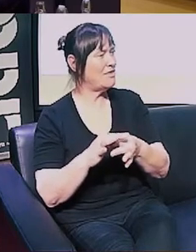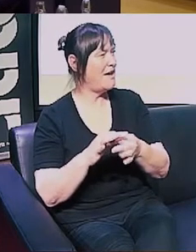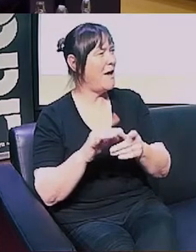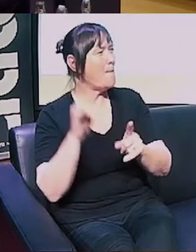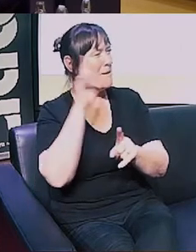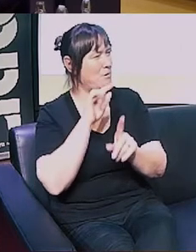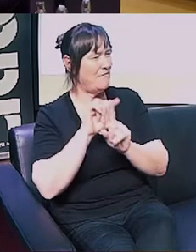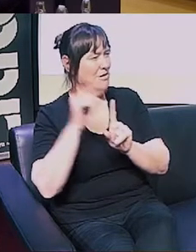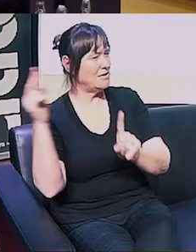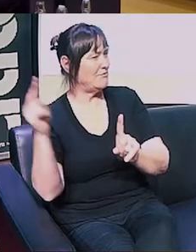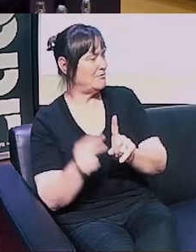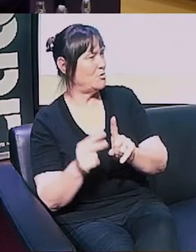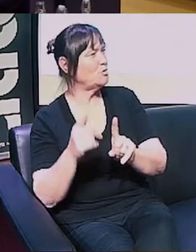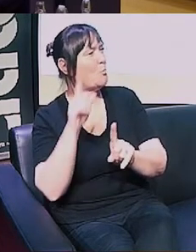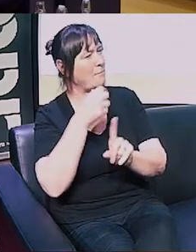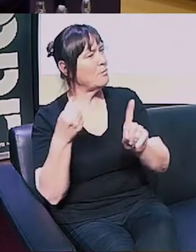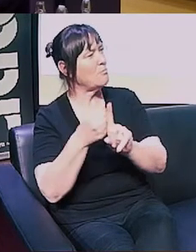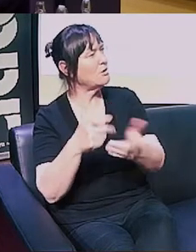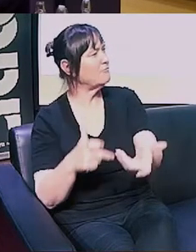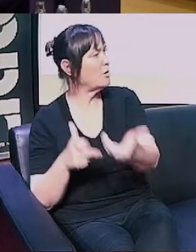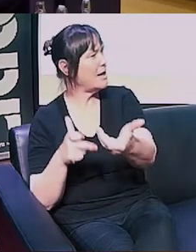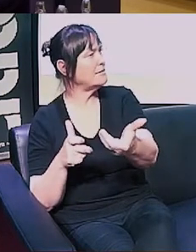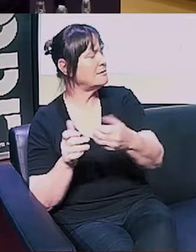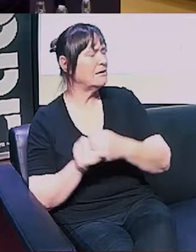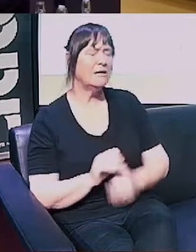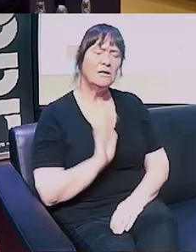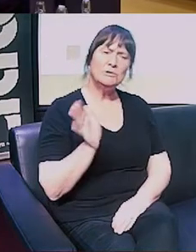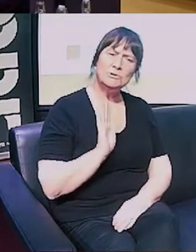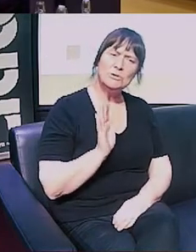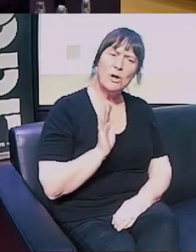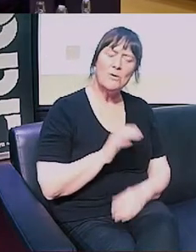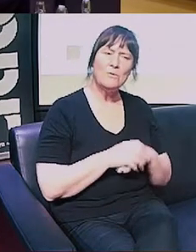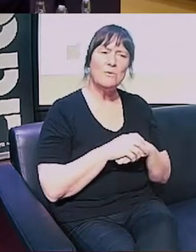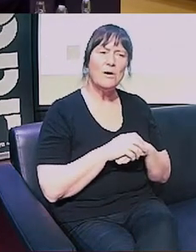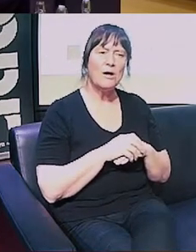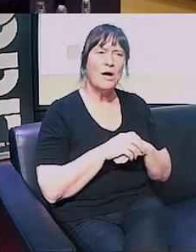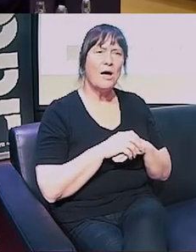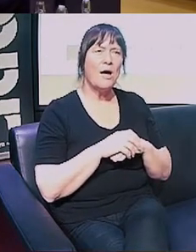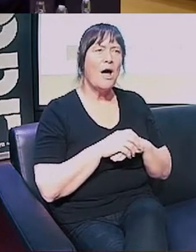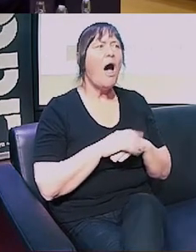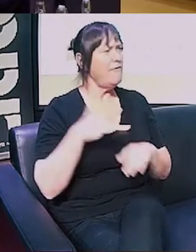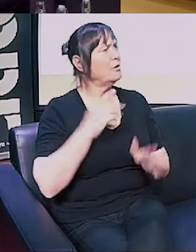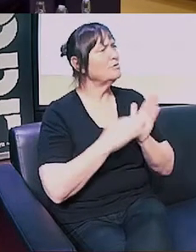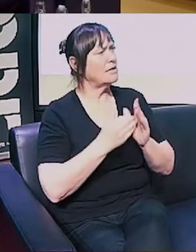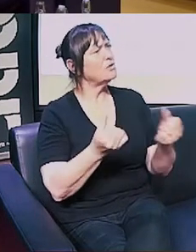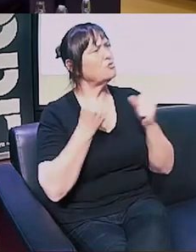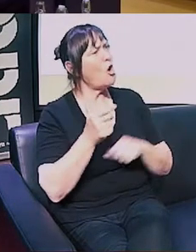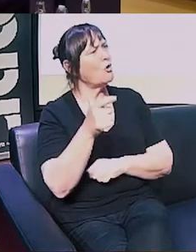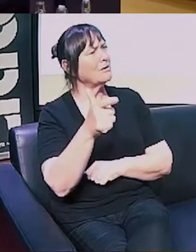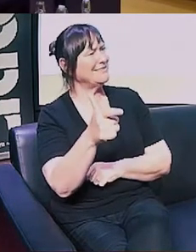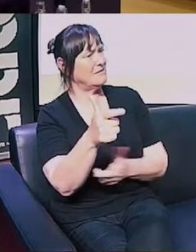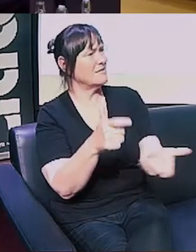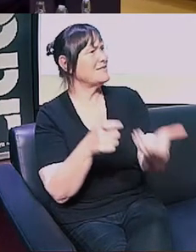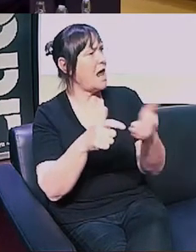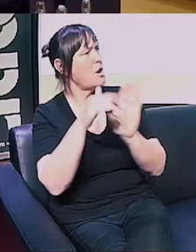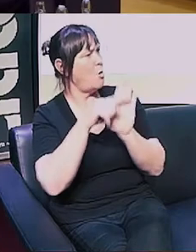like the way the laws were back when we had the strongest and best gun laws in the world. You know, a crazy